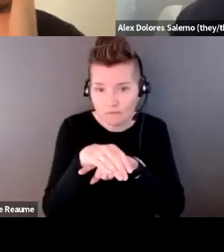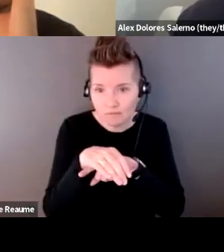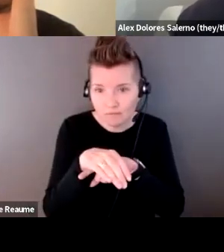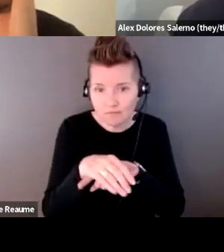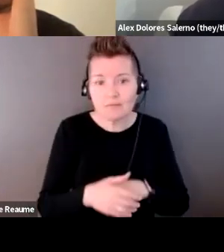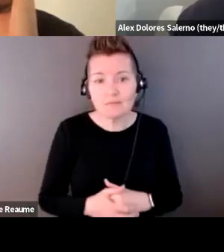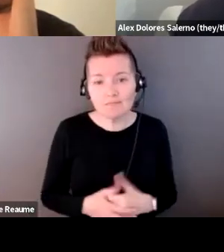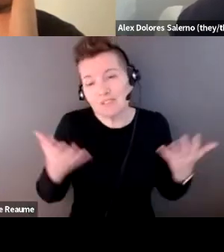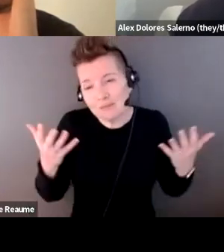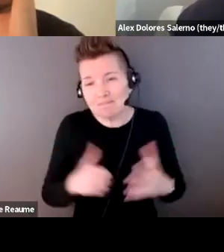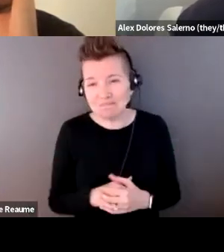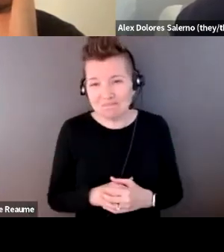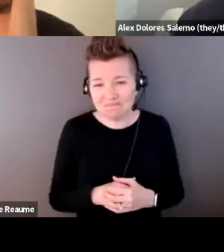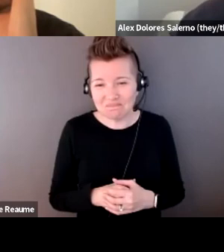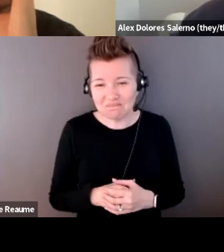yeah.